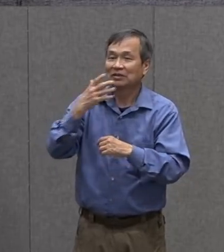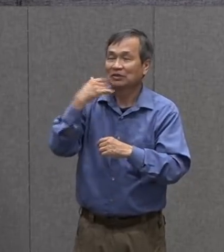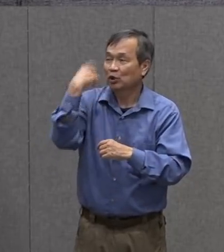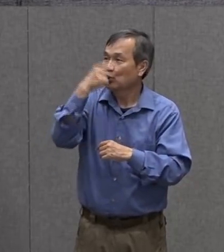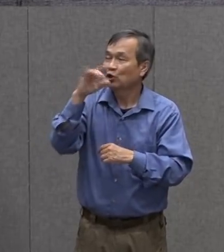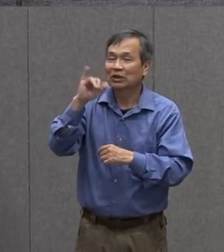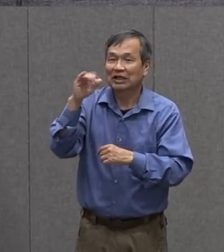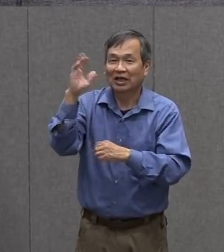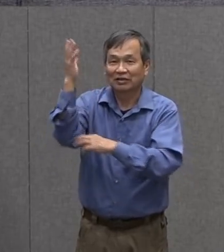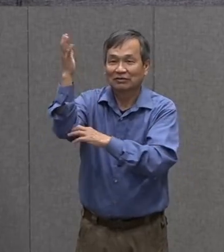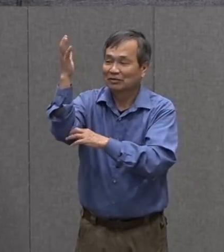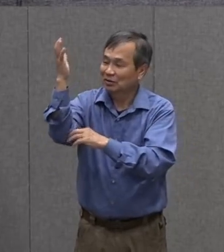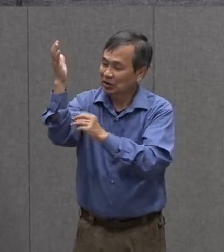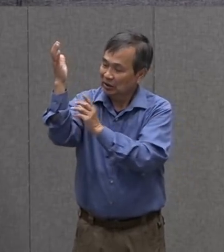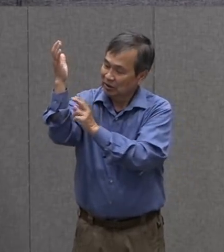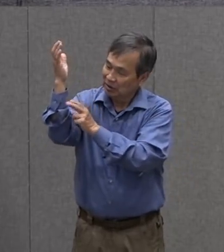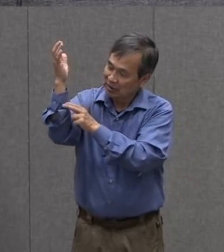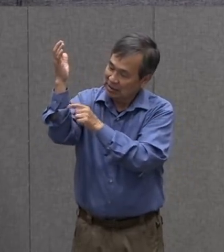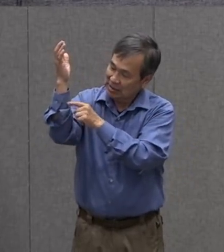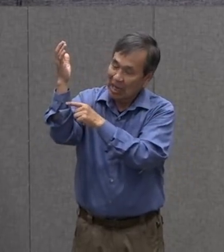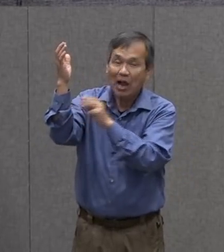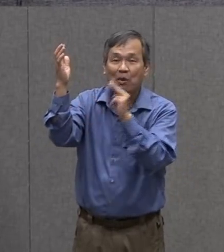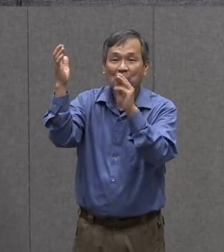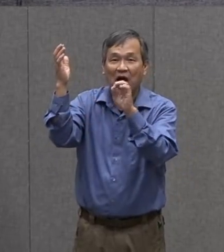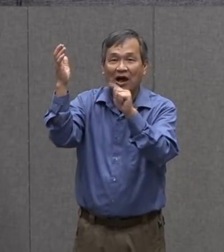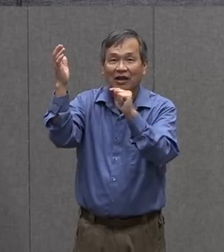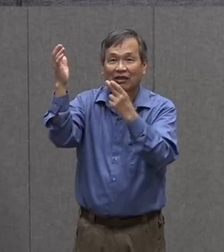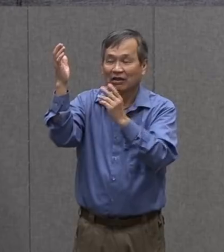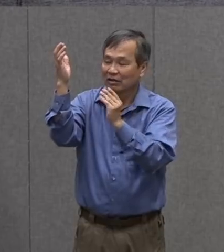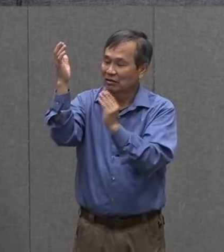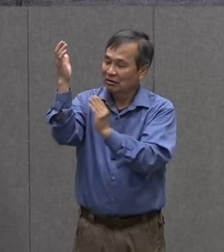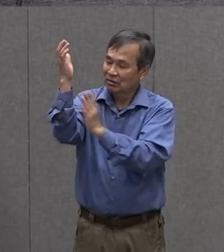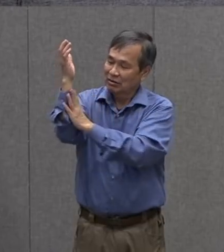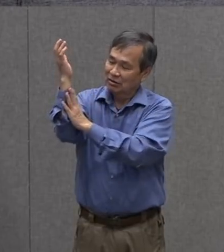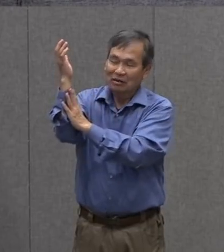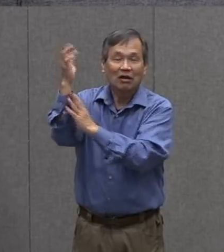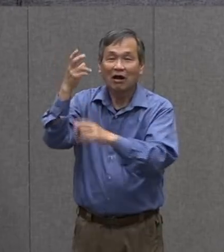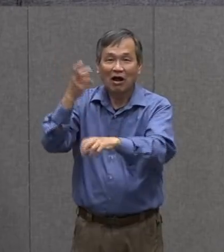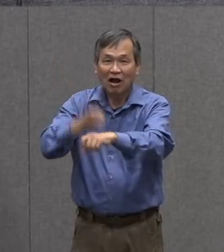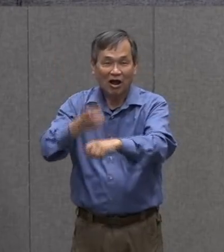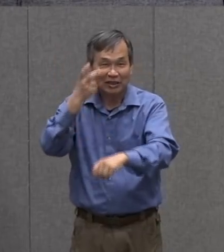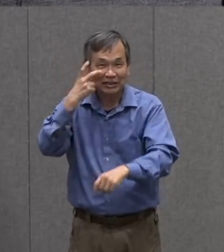This little creature here blended in with the bark.